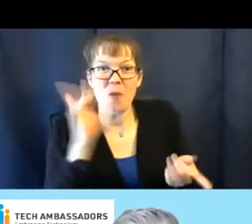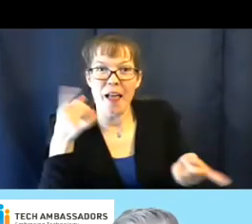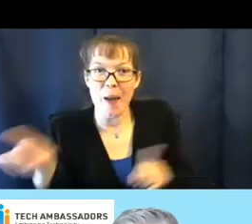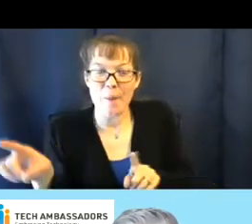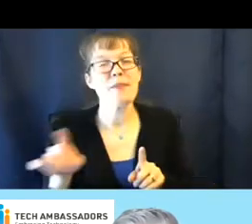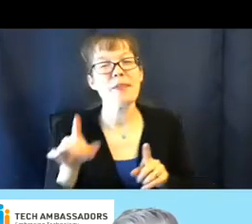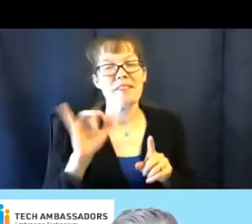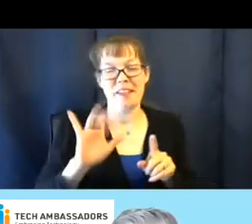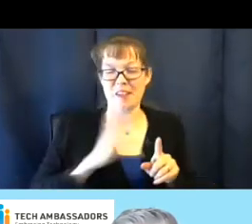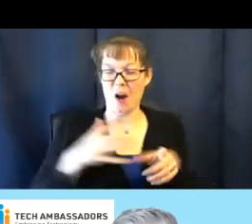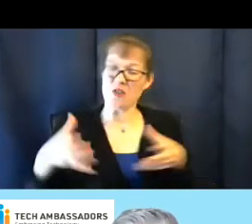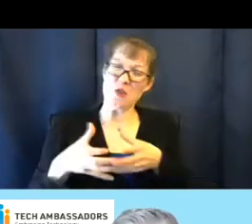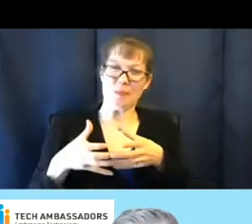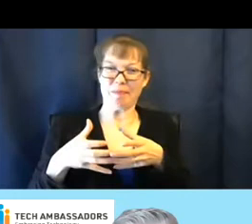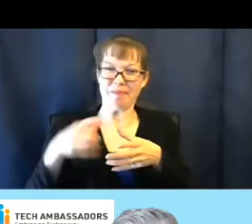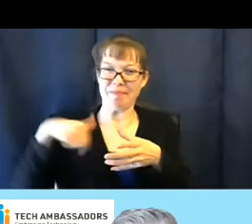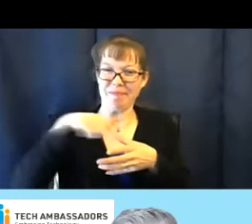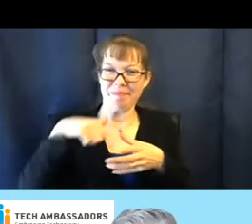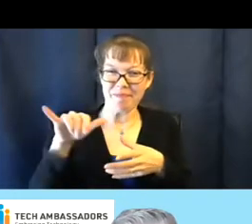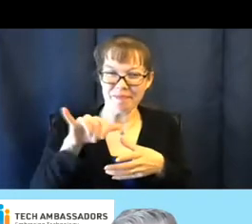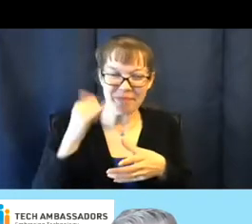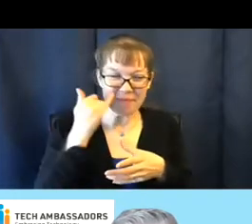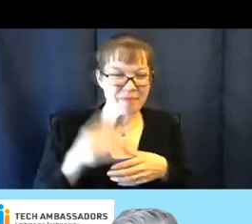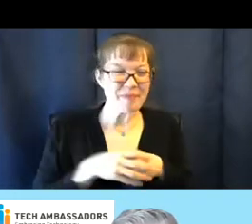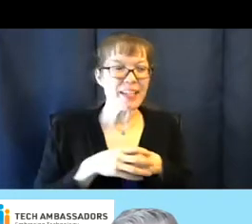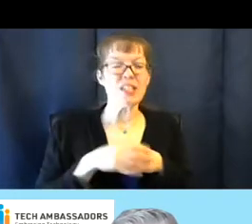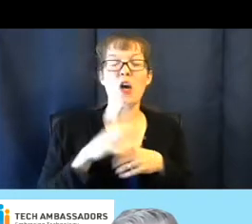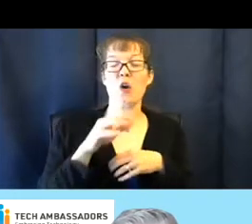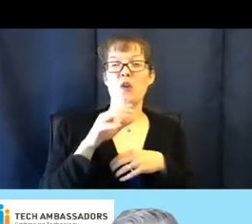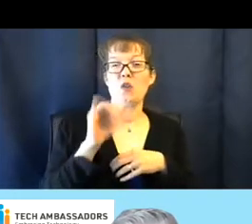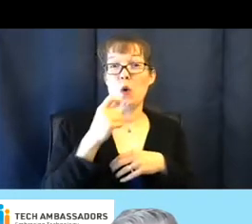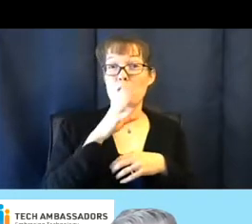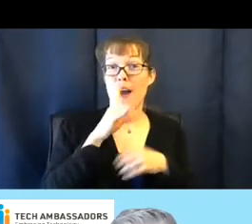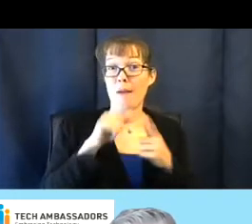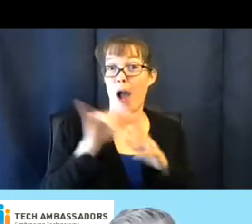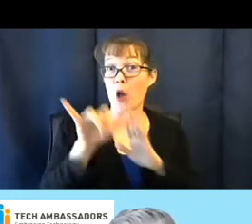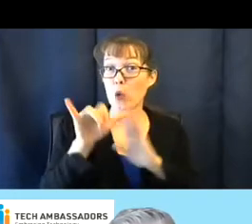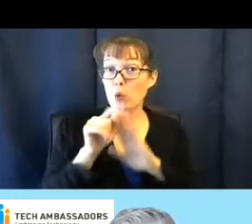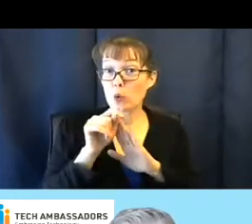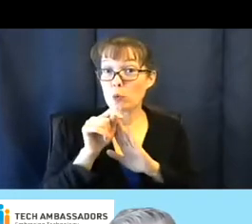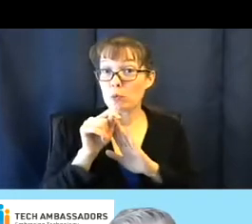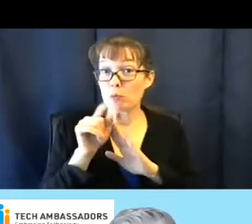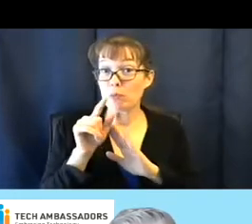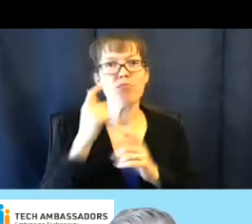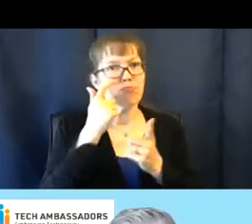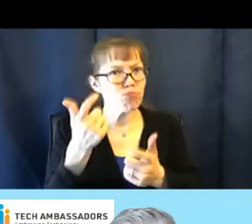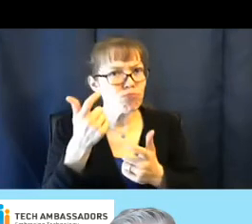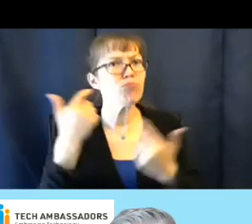like George was talking about our YouTube channel, please go and check out the videos.